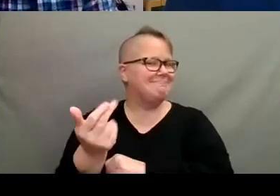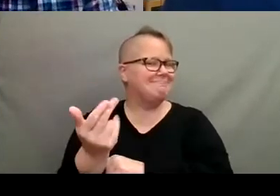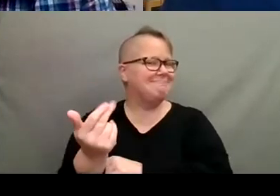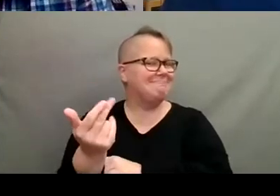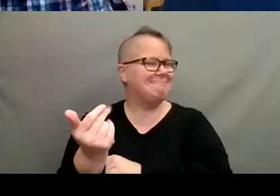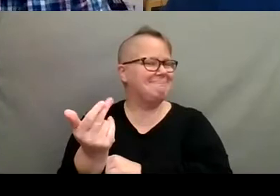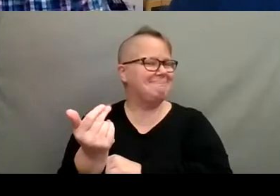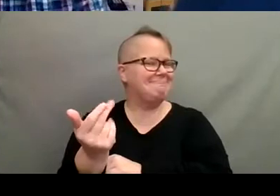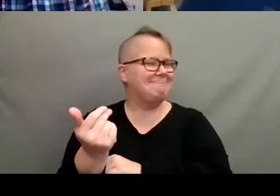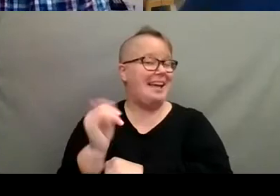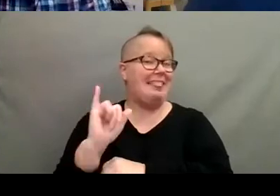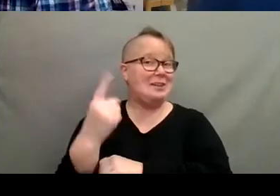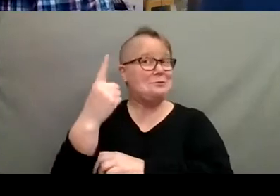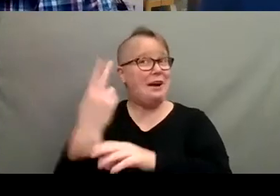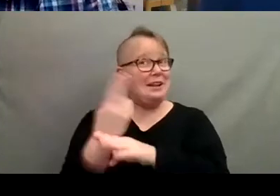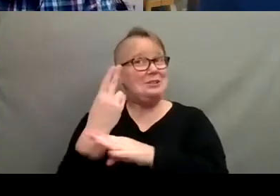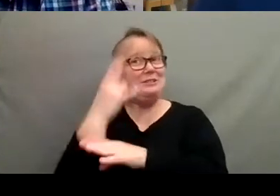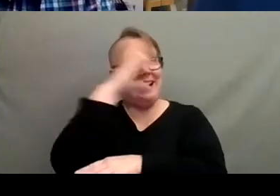That's one use.